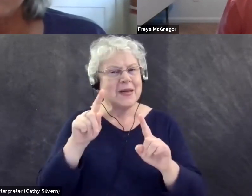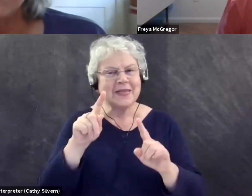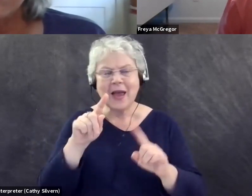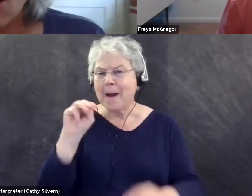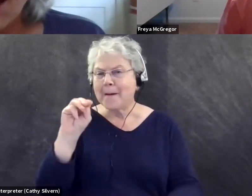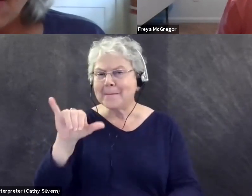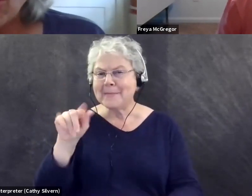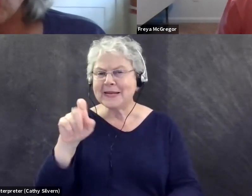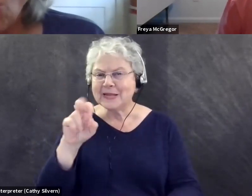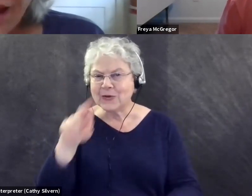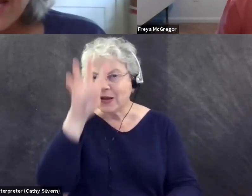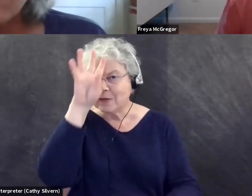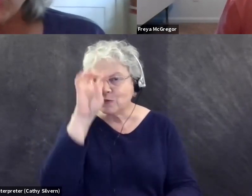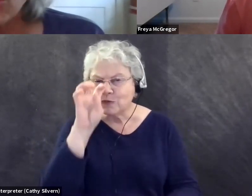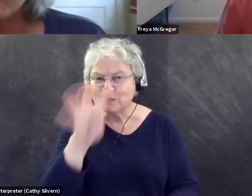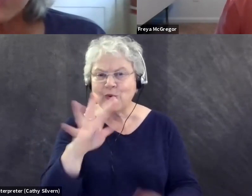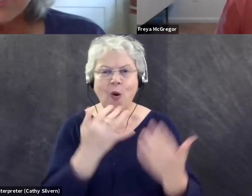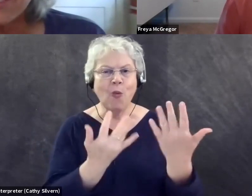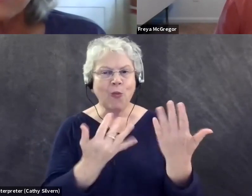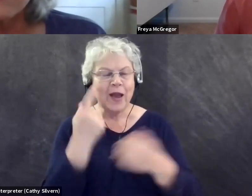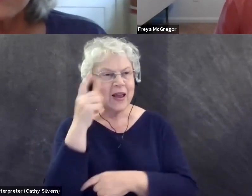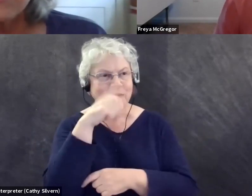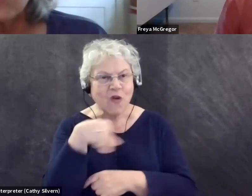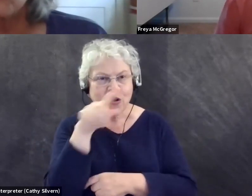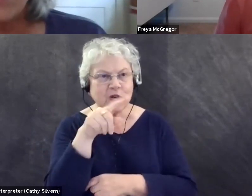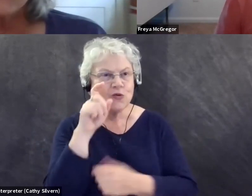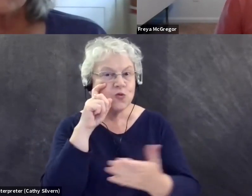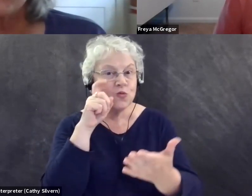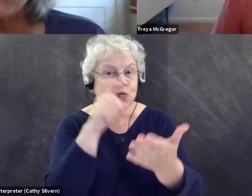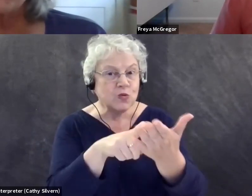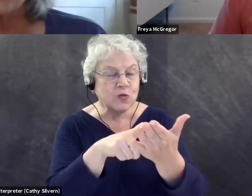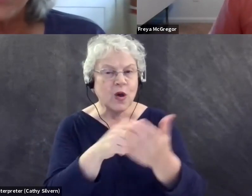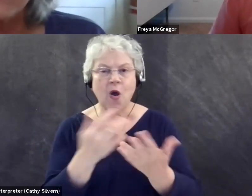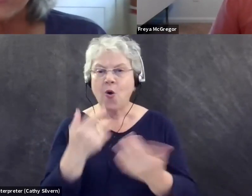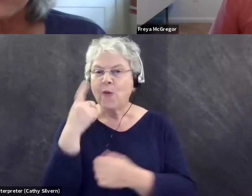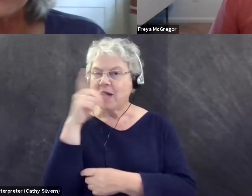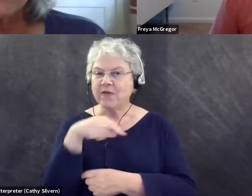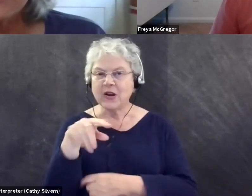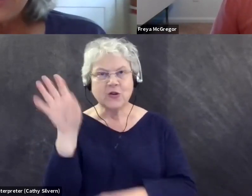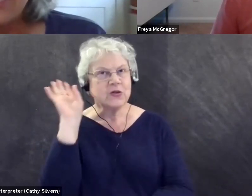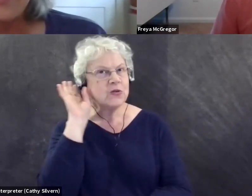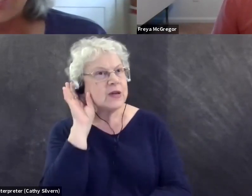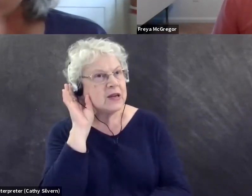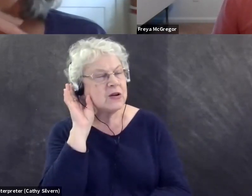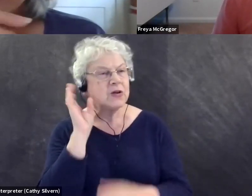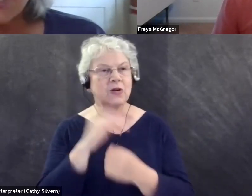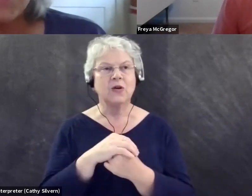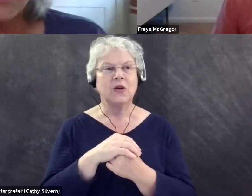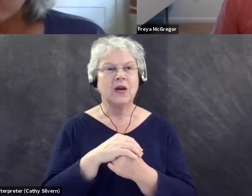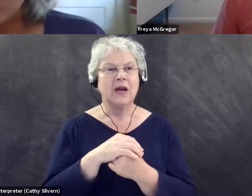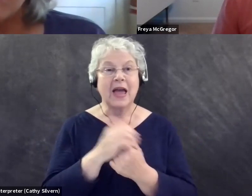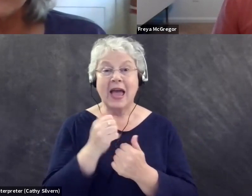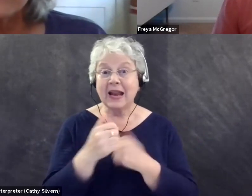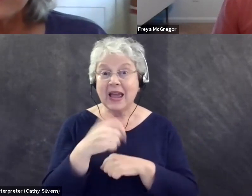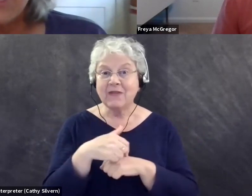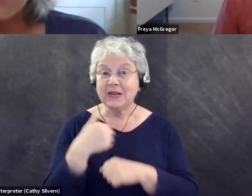that are out there waiting for you to see it or waiting for you to hear it. And every time